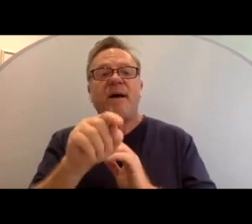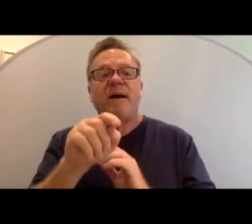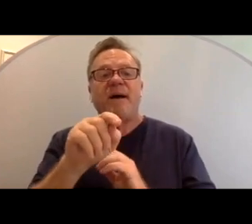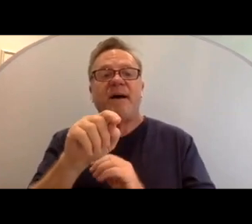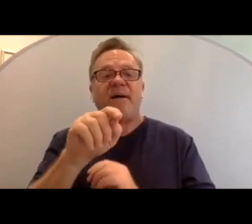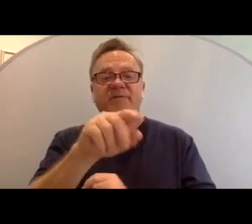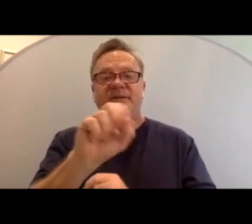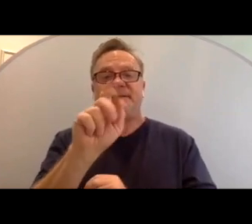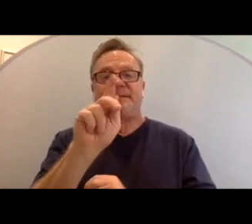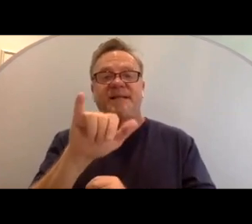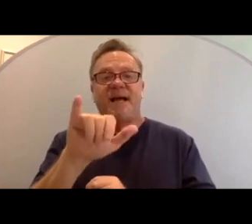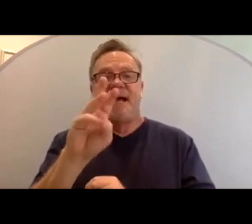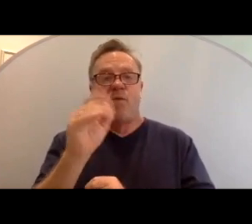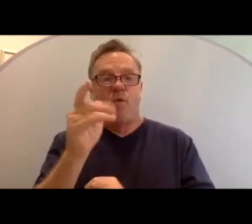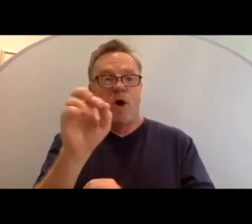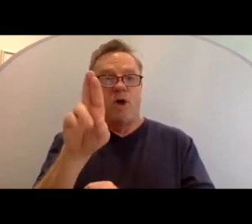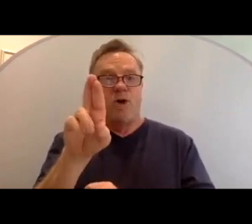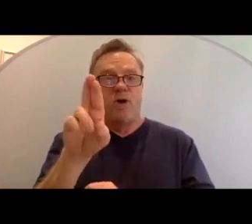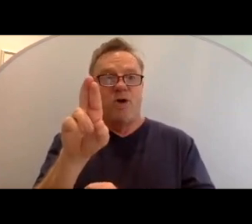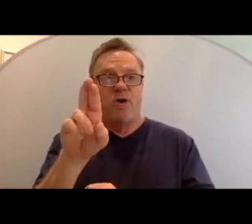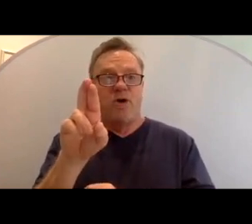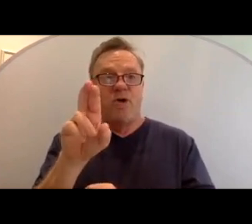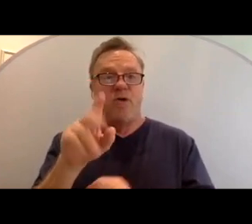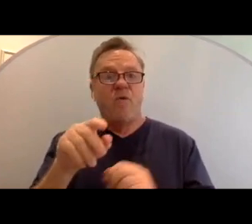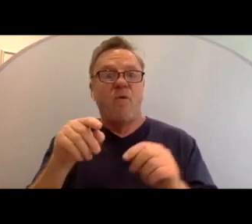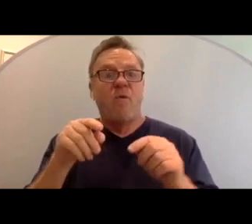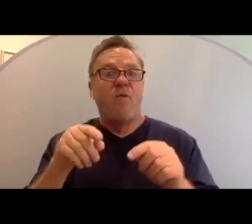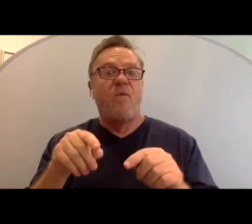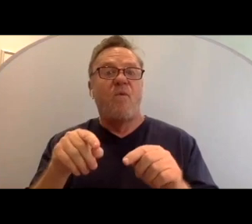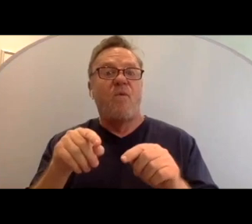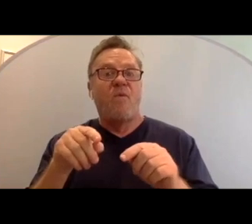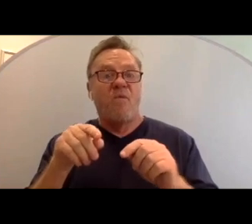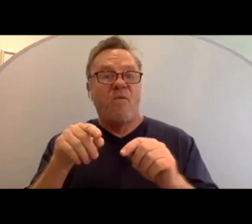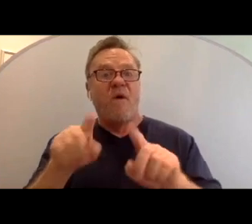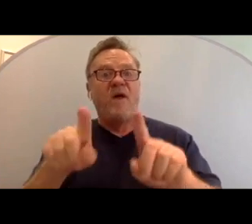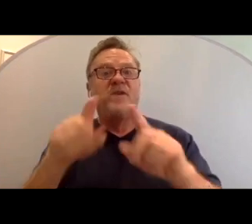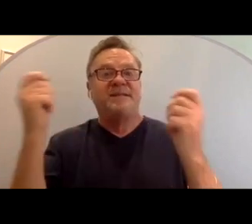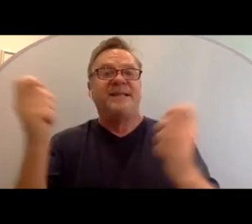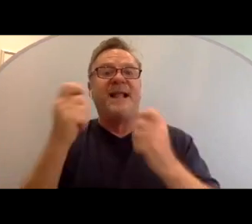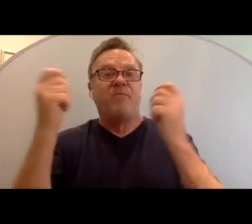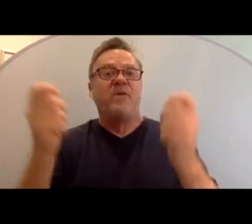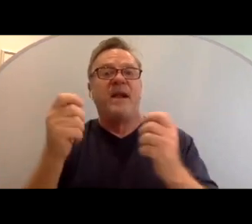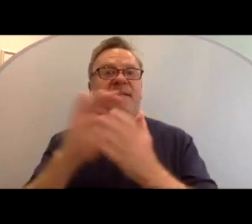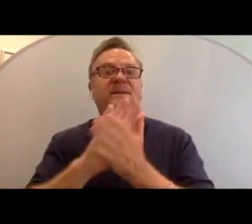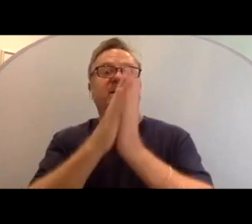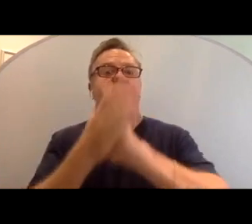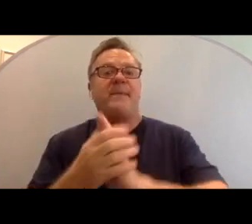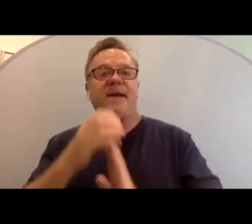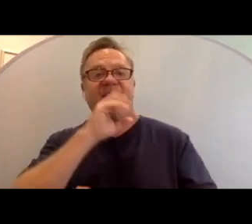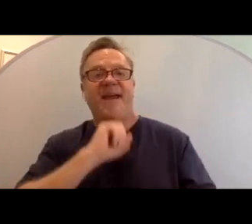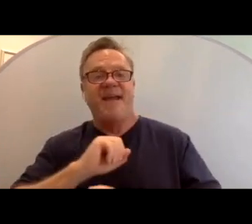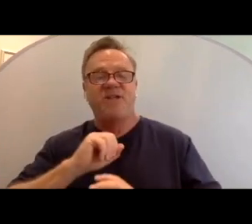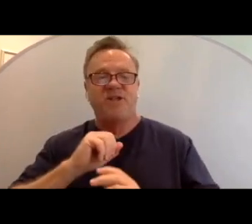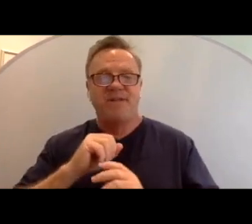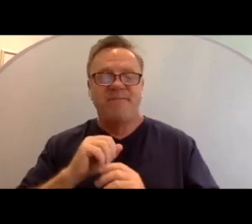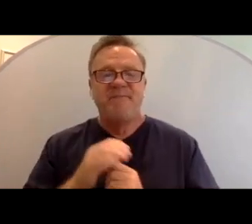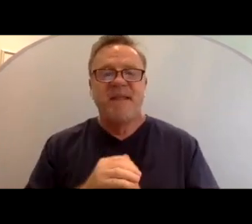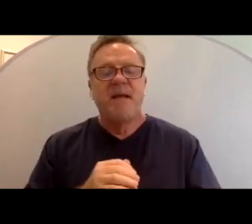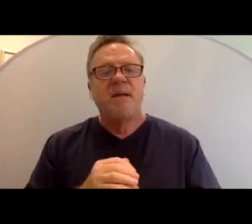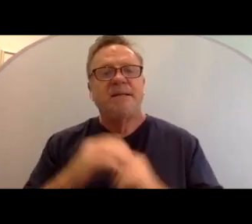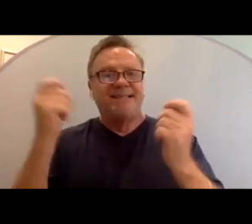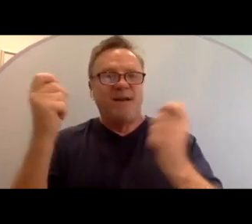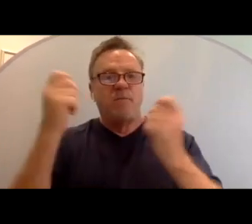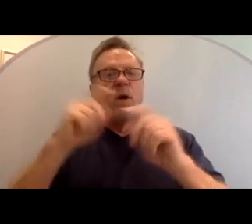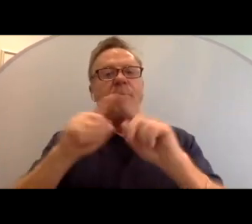while you are celebrating this coming of age ceremony. But